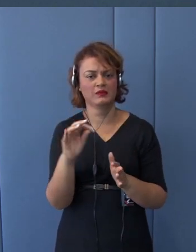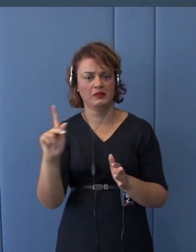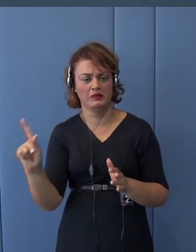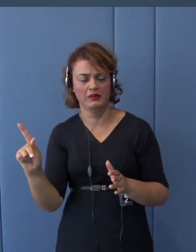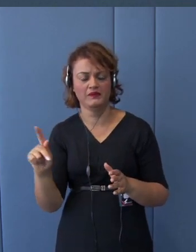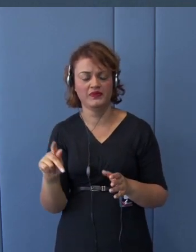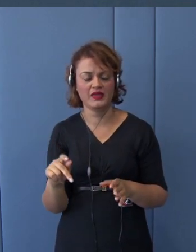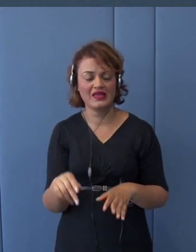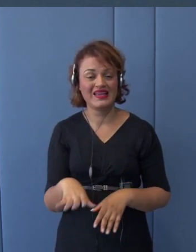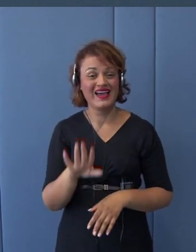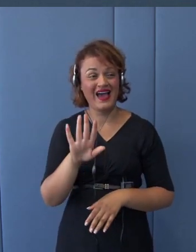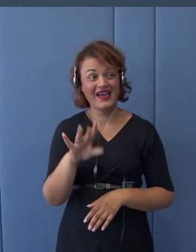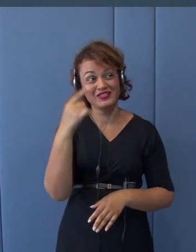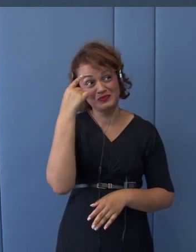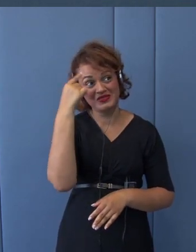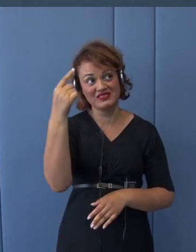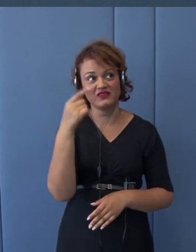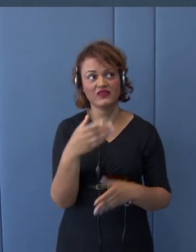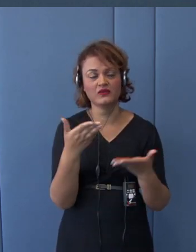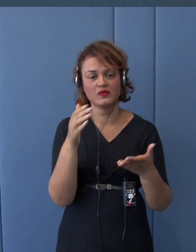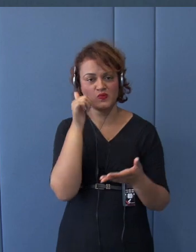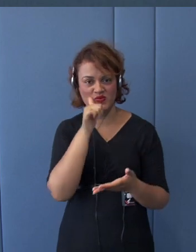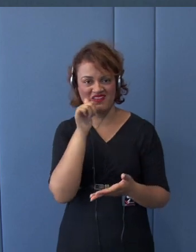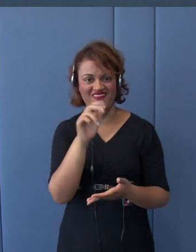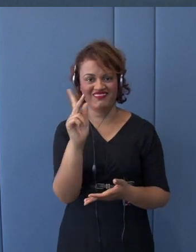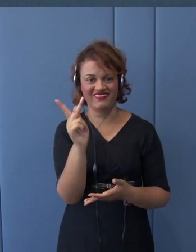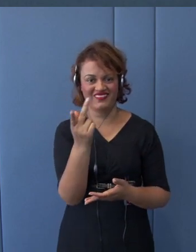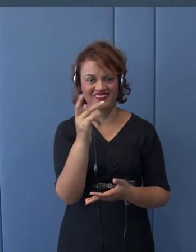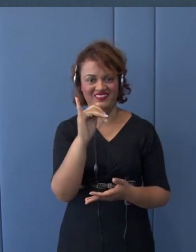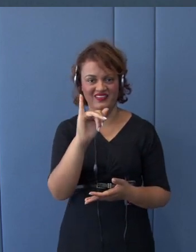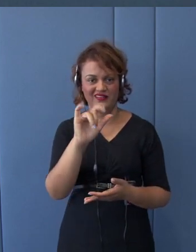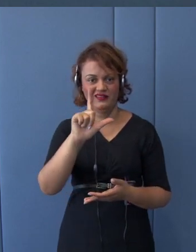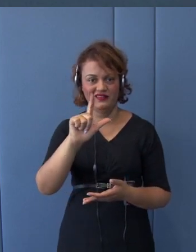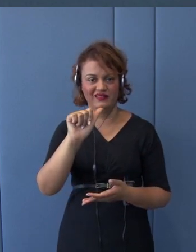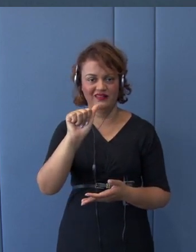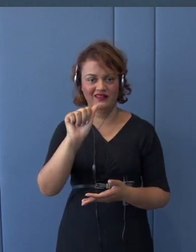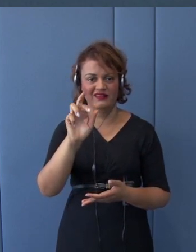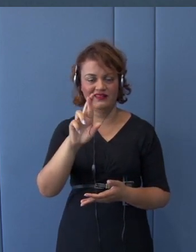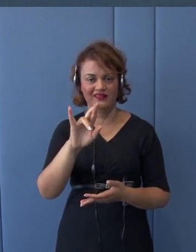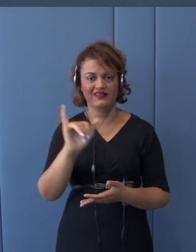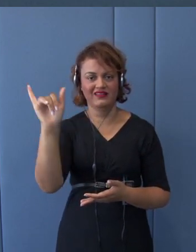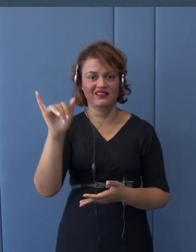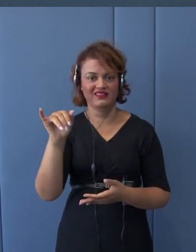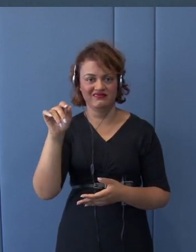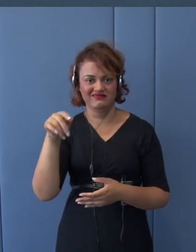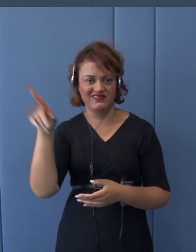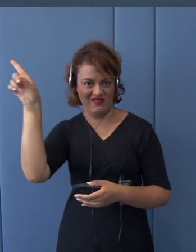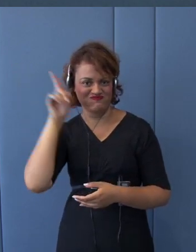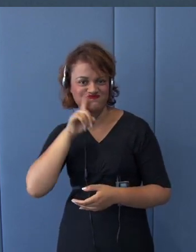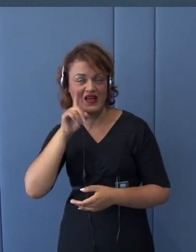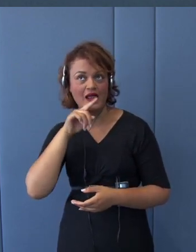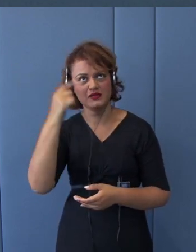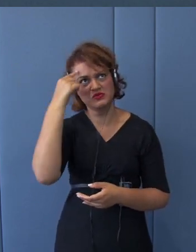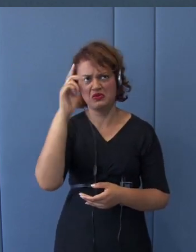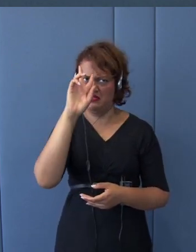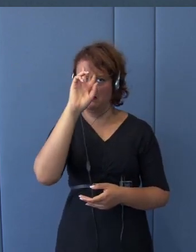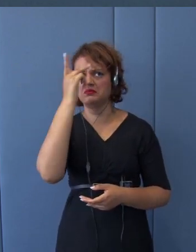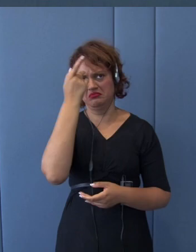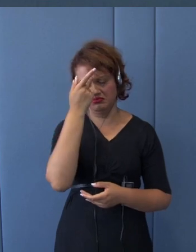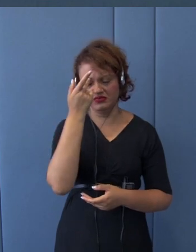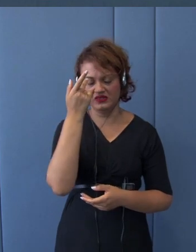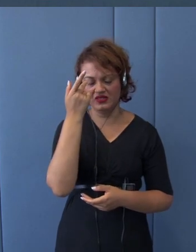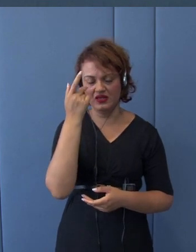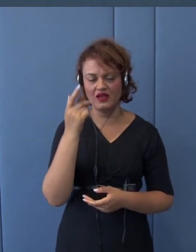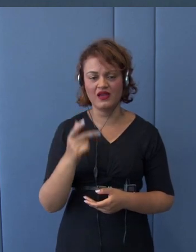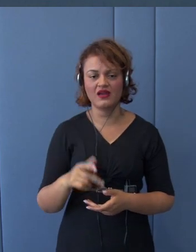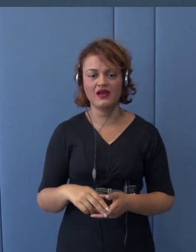elected as president, and then she will just change her mind. Just, you know, her husband did with